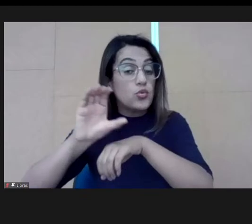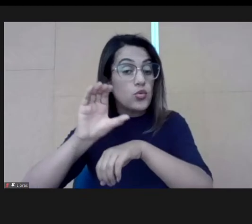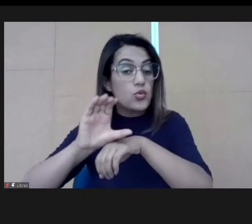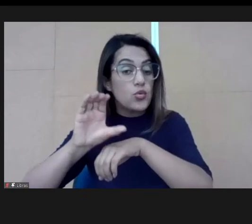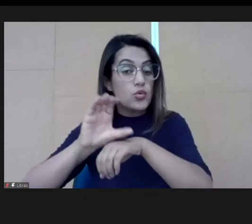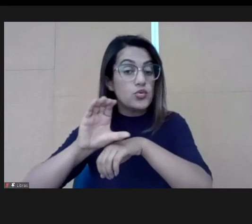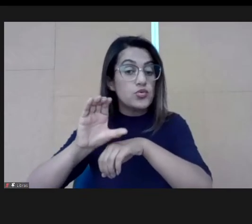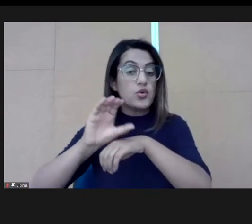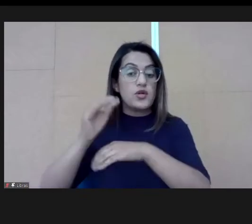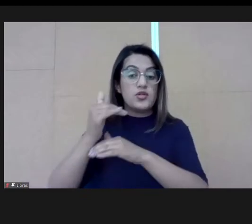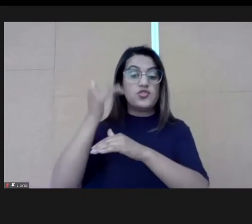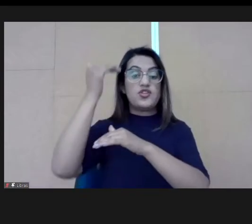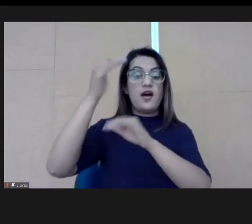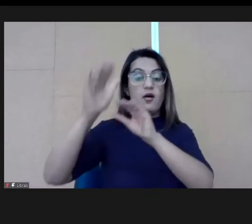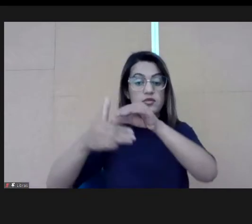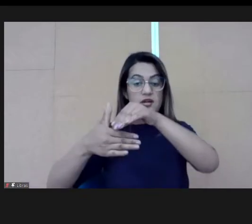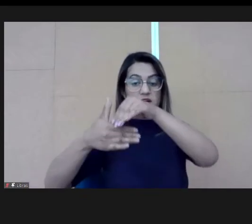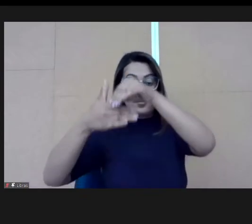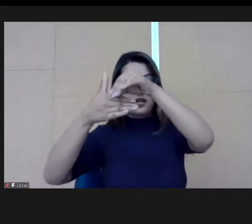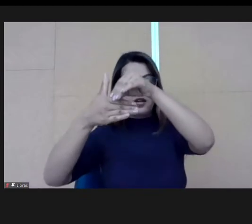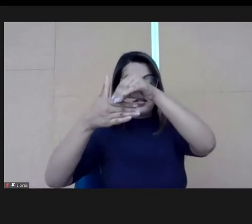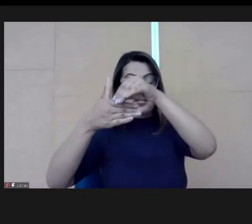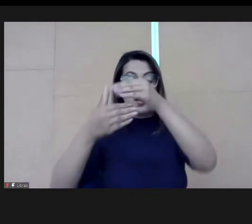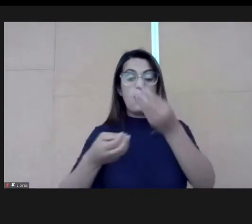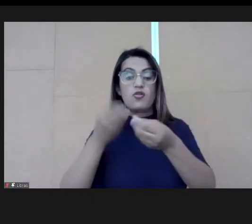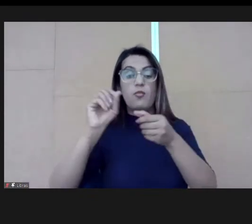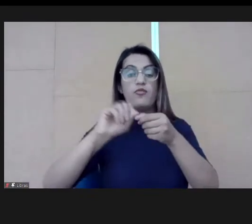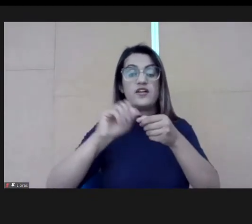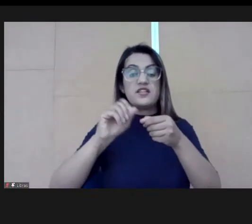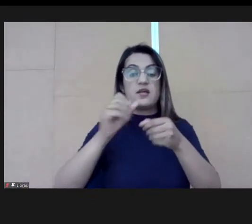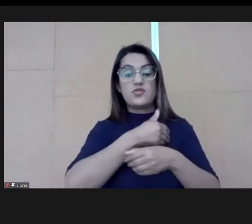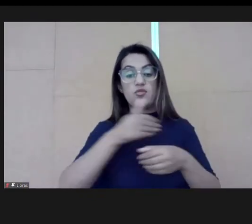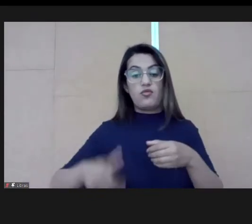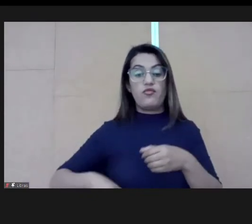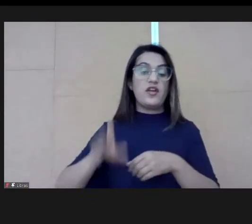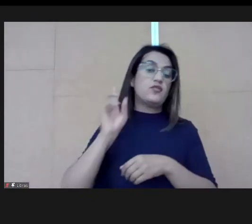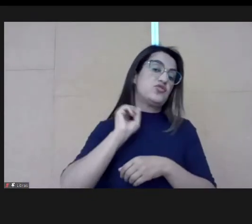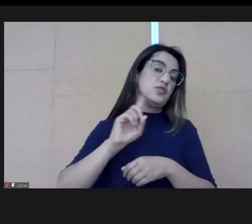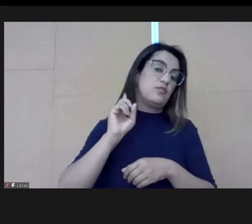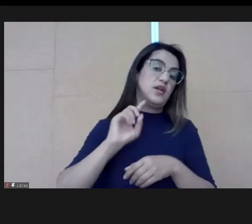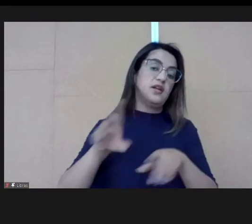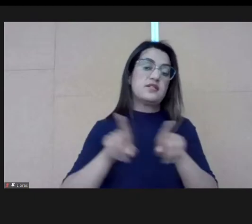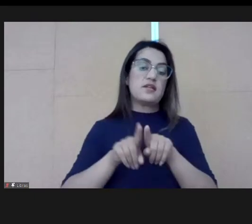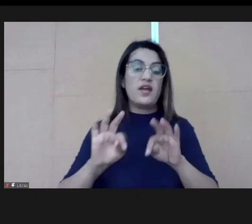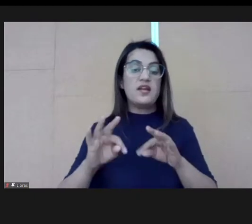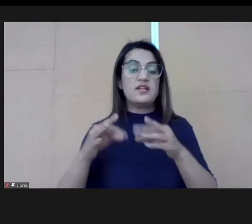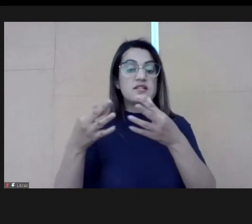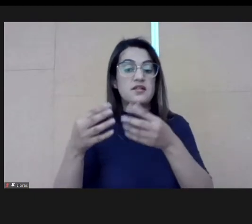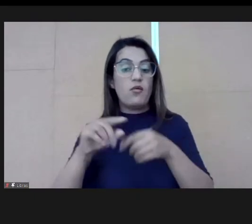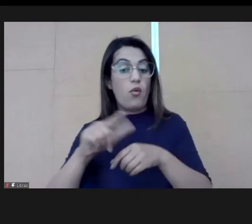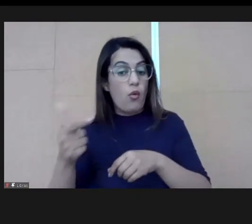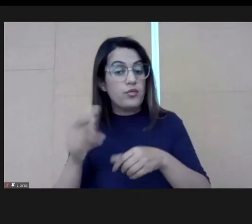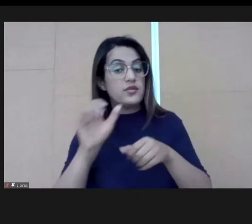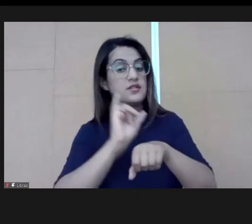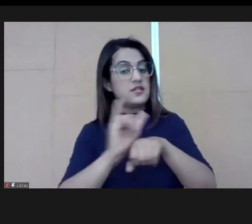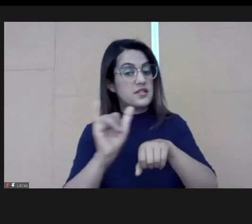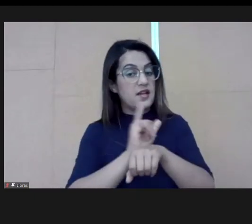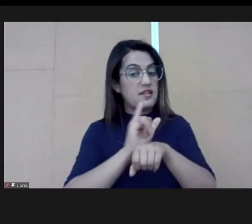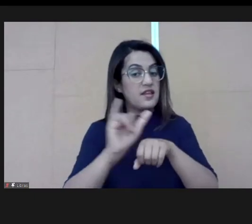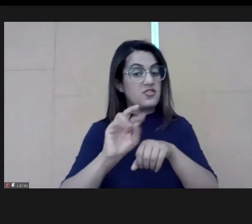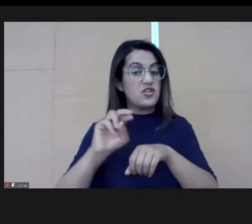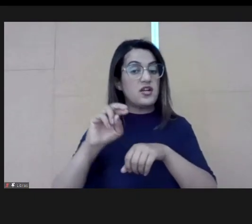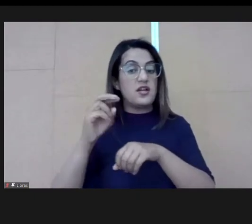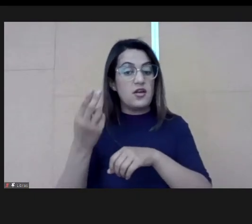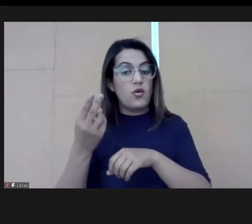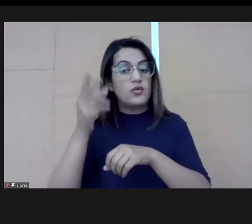we sometimes don't even talk about. And so, because these are other reflections